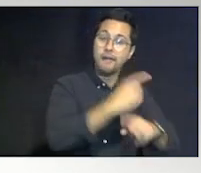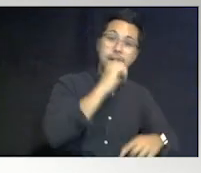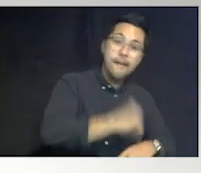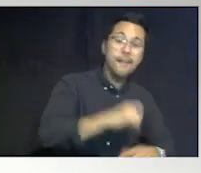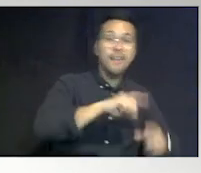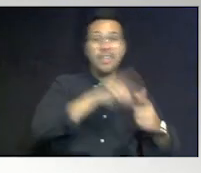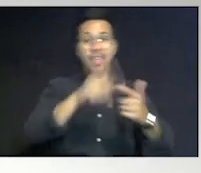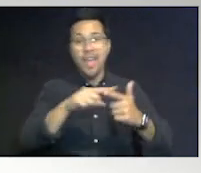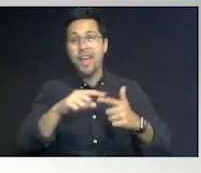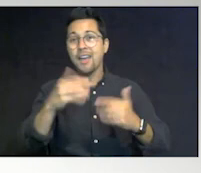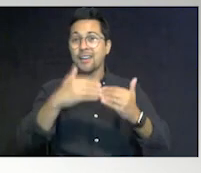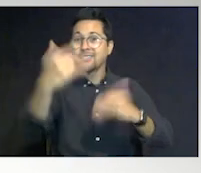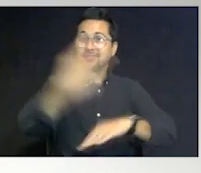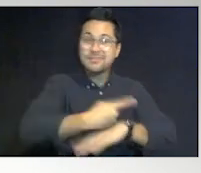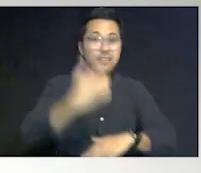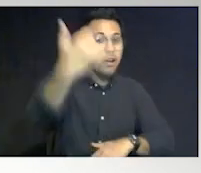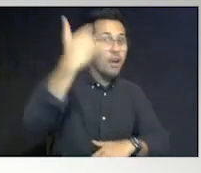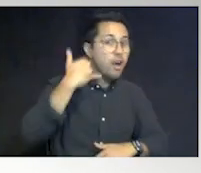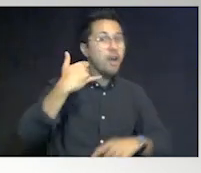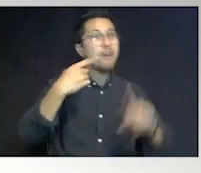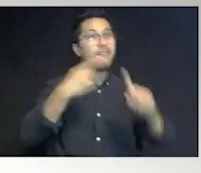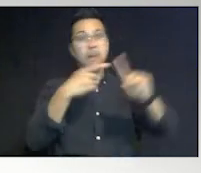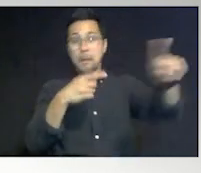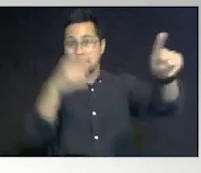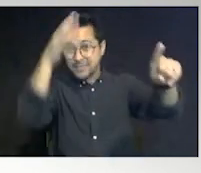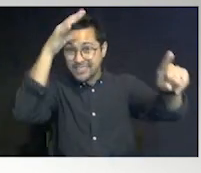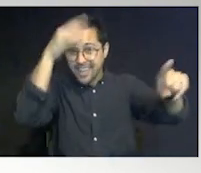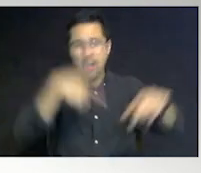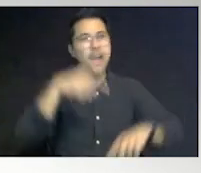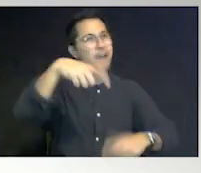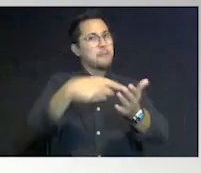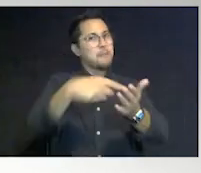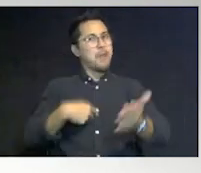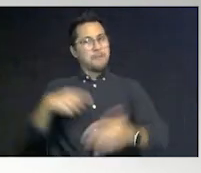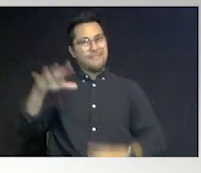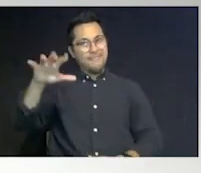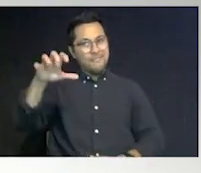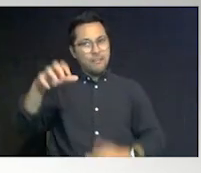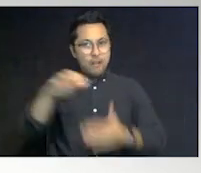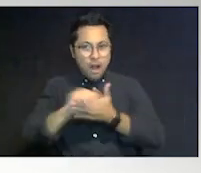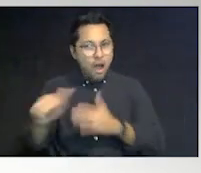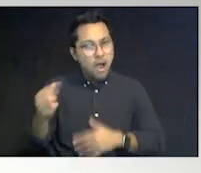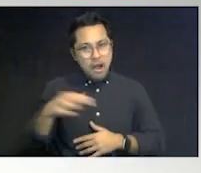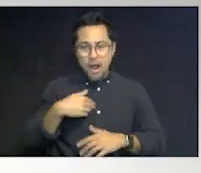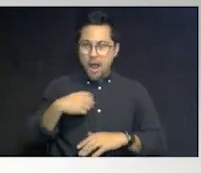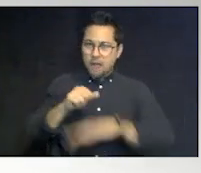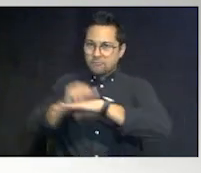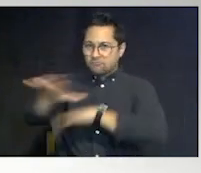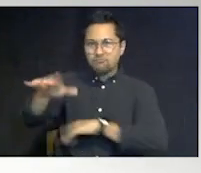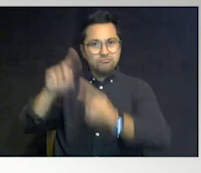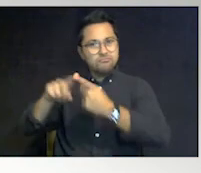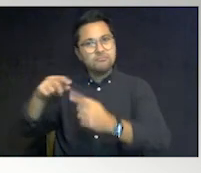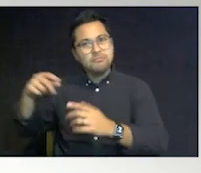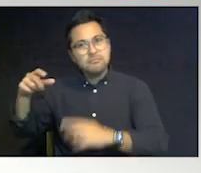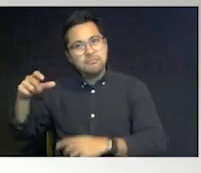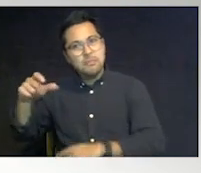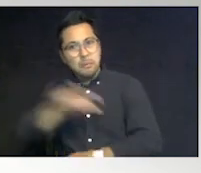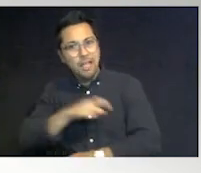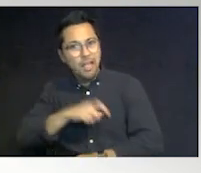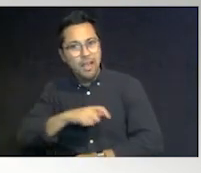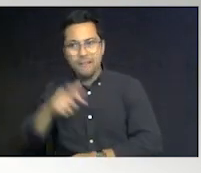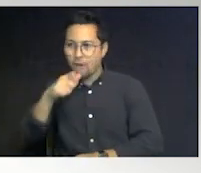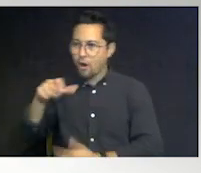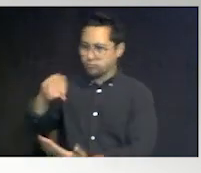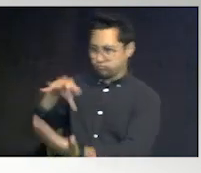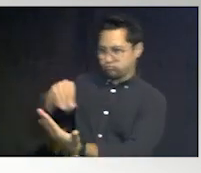phone call a day later from the dad. You need to pay me five hundred dollars or I'm going to send you to the police for taking an